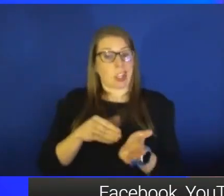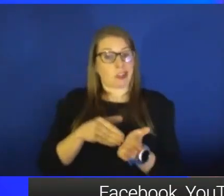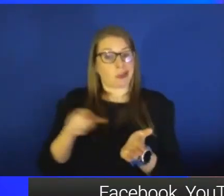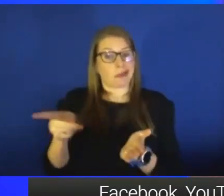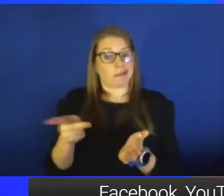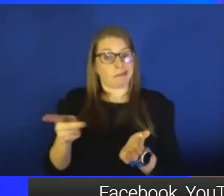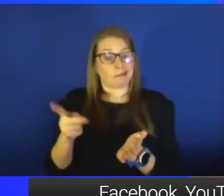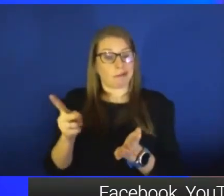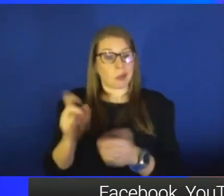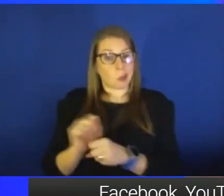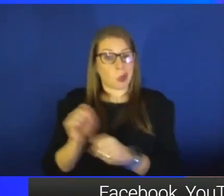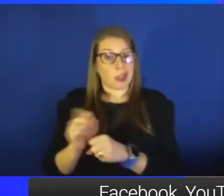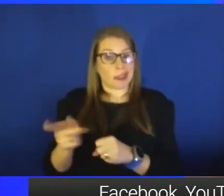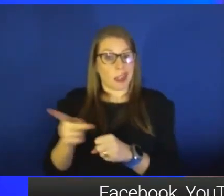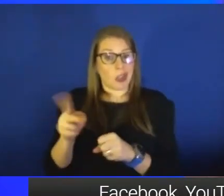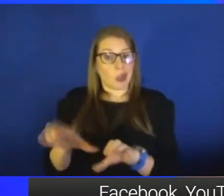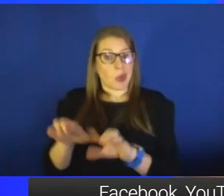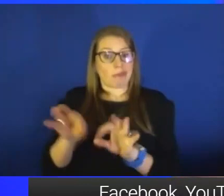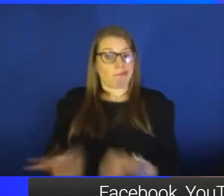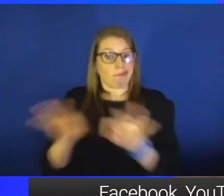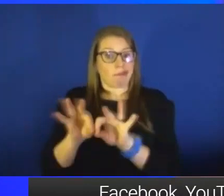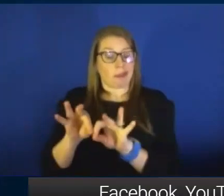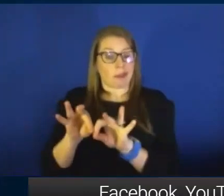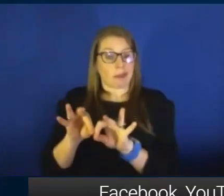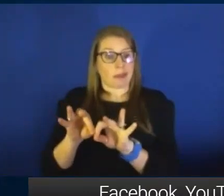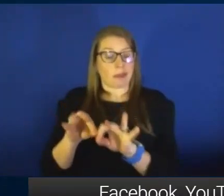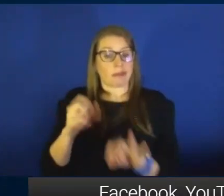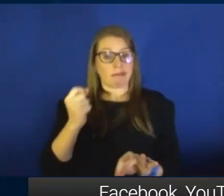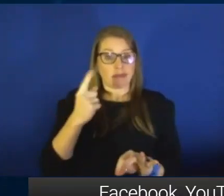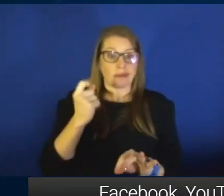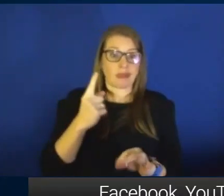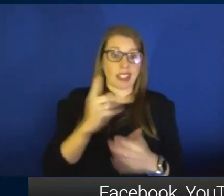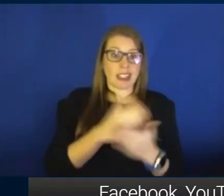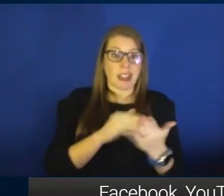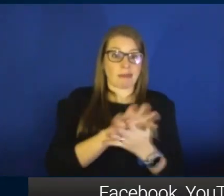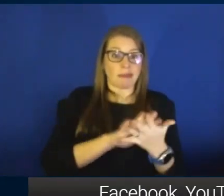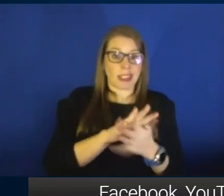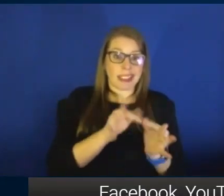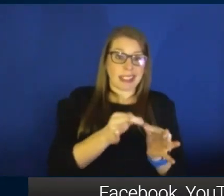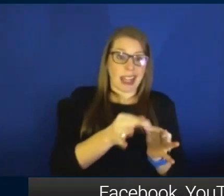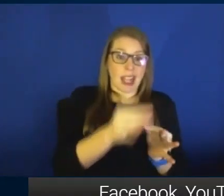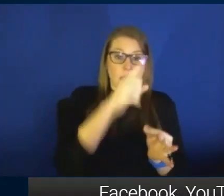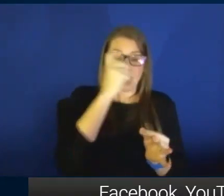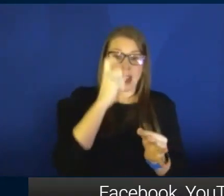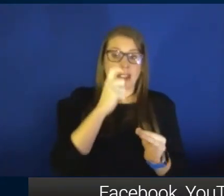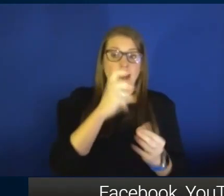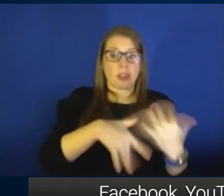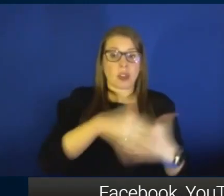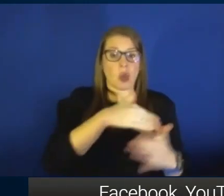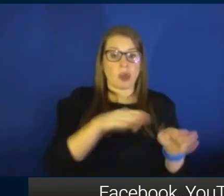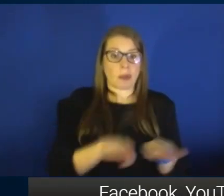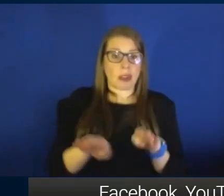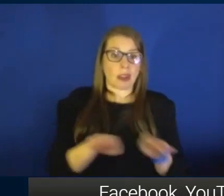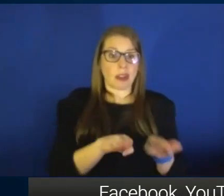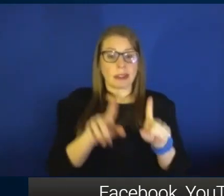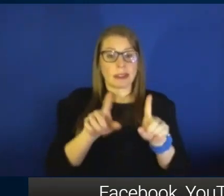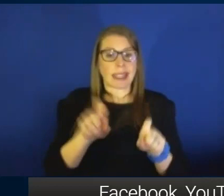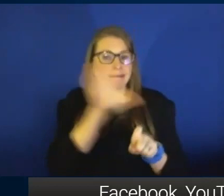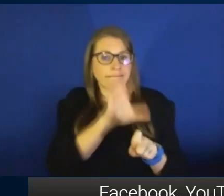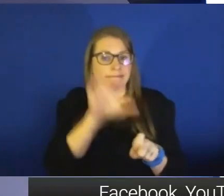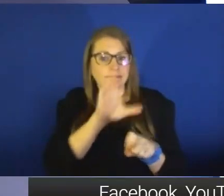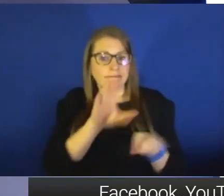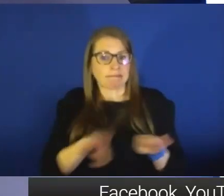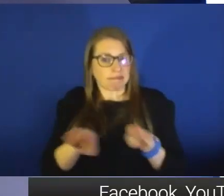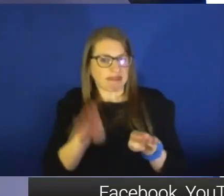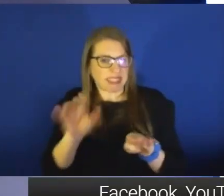important because it helps us to see around the fog of that delay due to social behaviors, test-seeking behaviors, that sort of stuff. So you